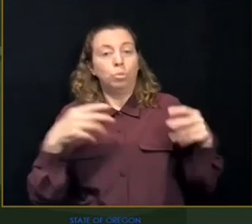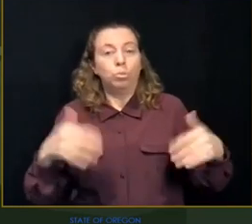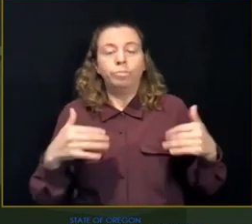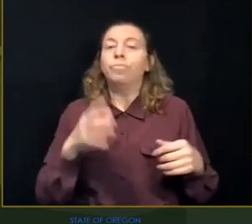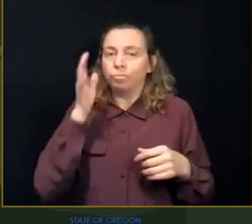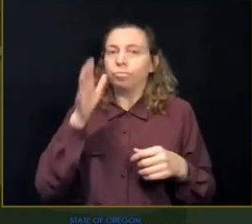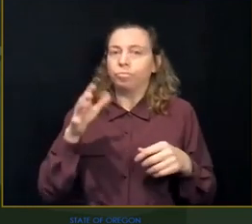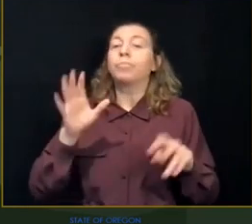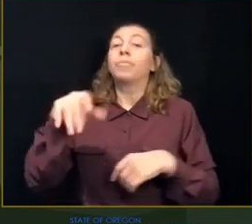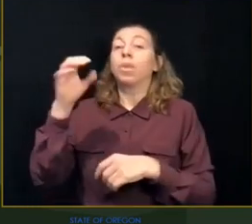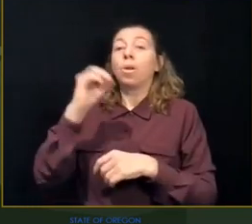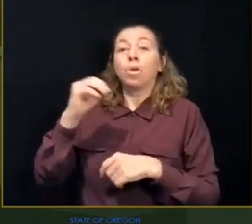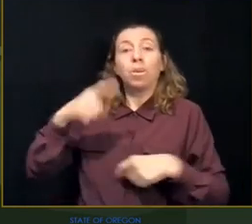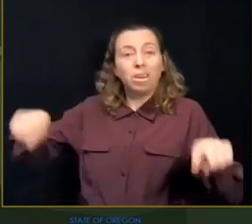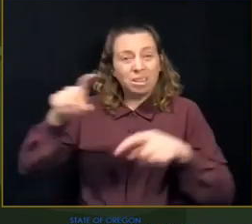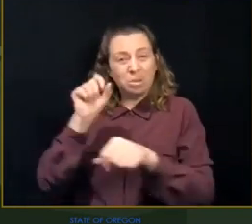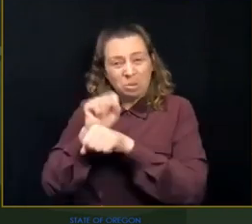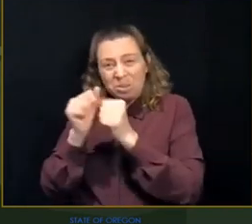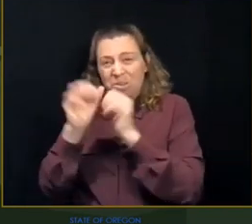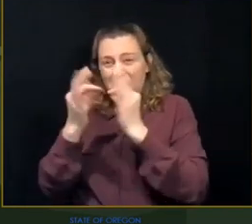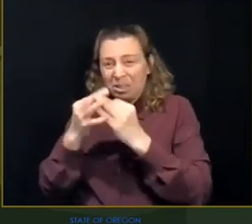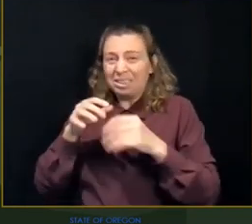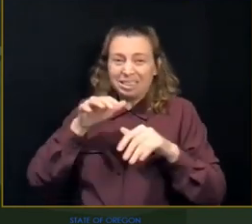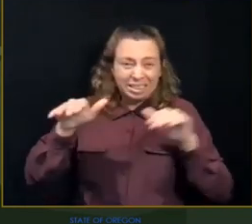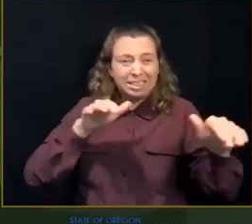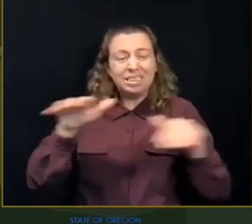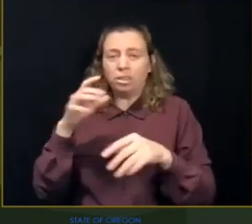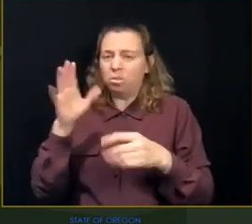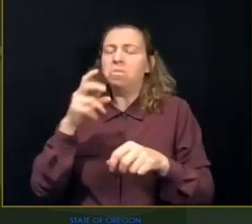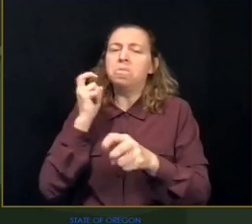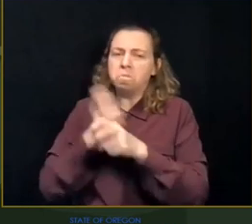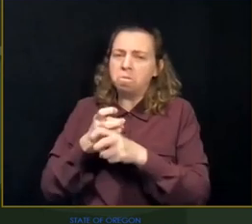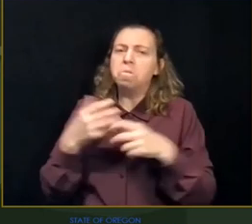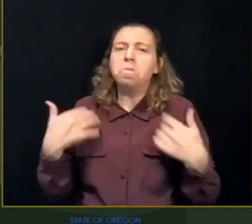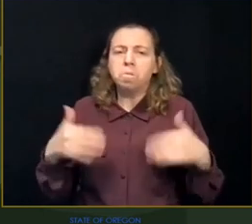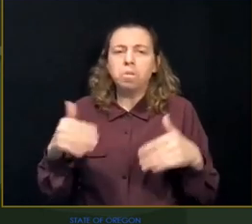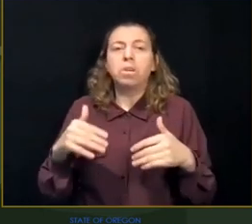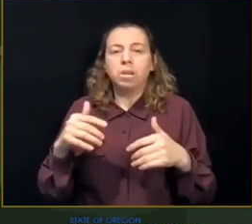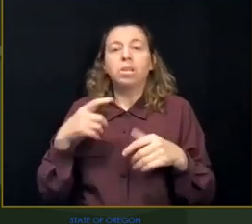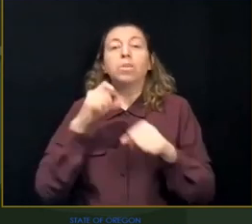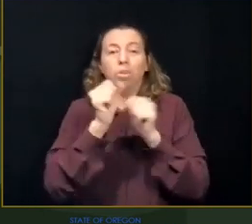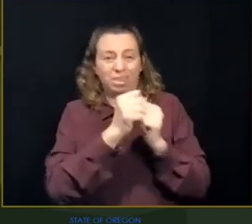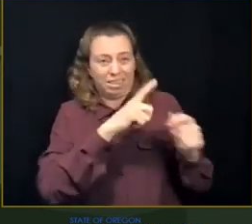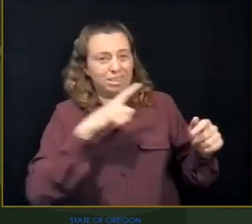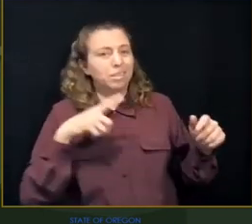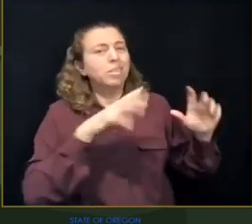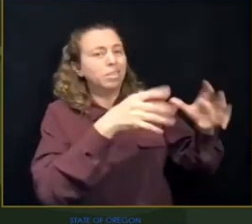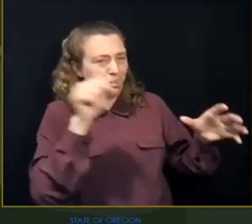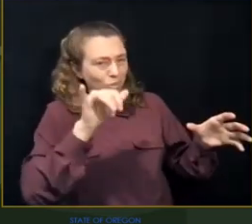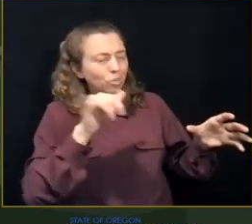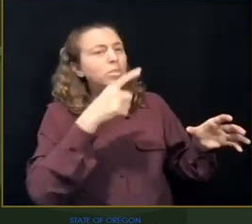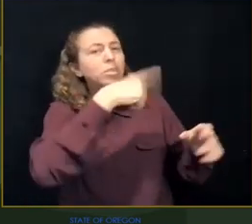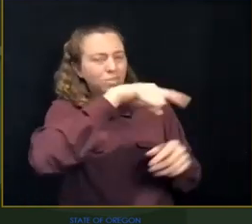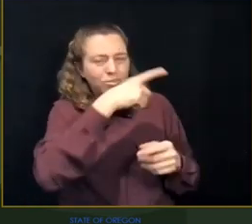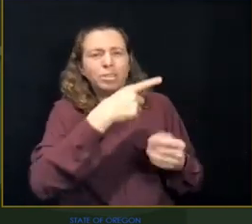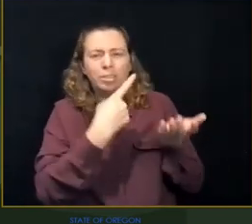place. So I've worked with the legislature to secure $20 million in urgent relief for Oregon